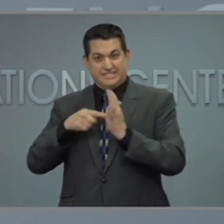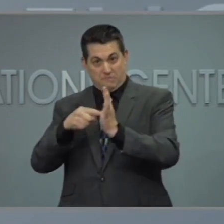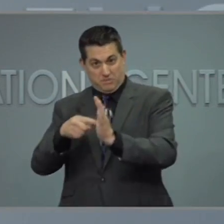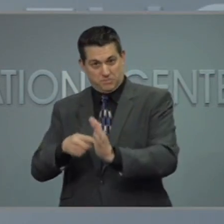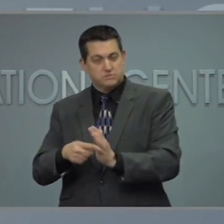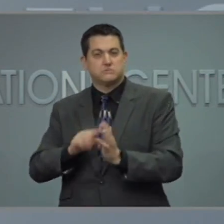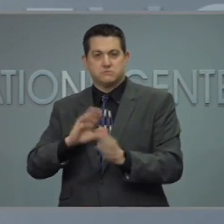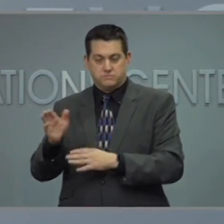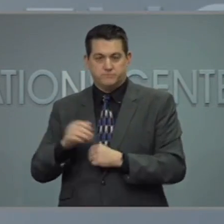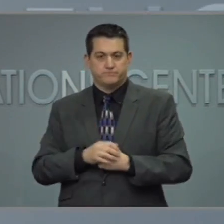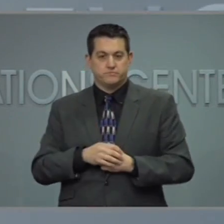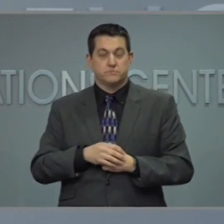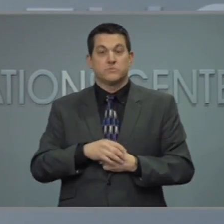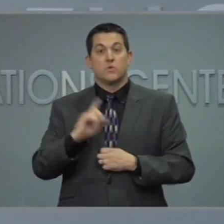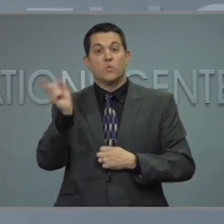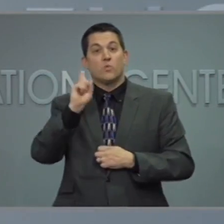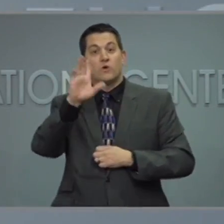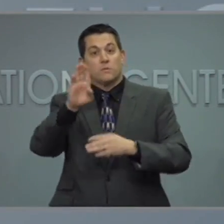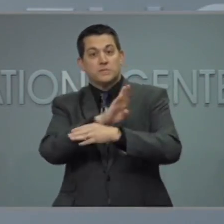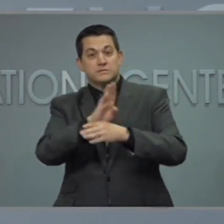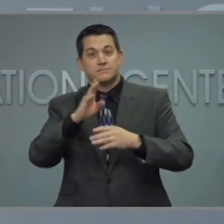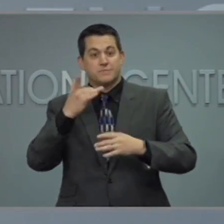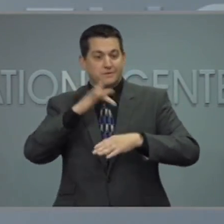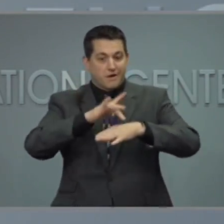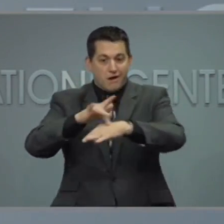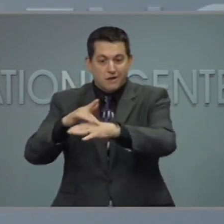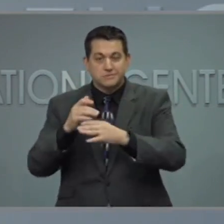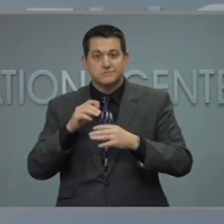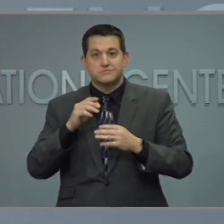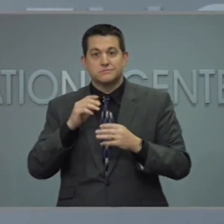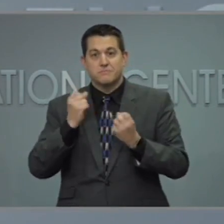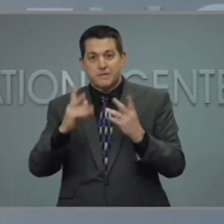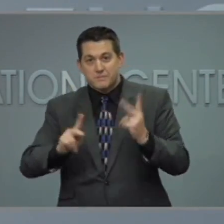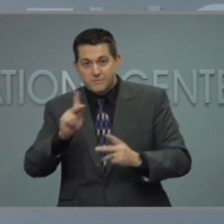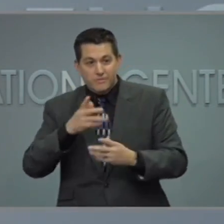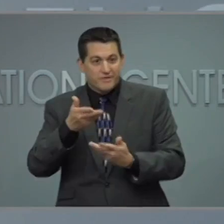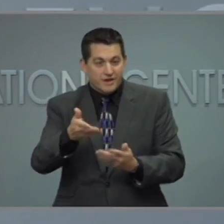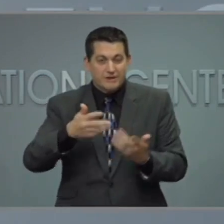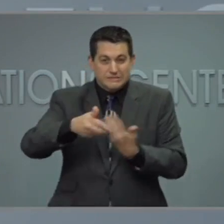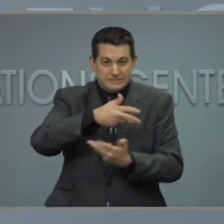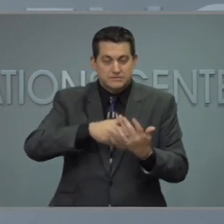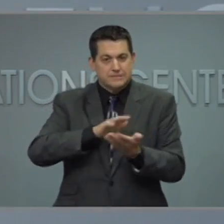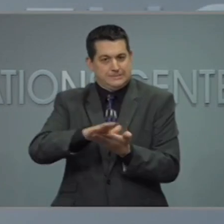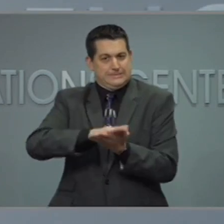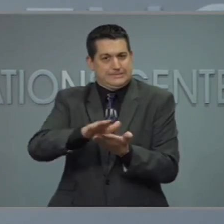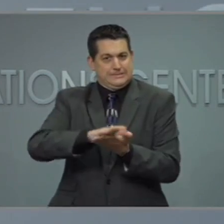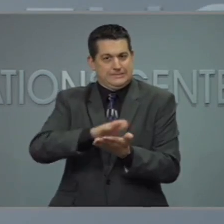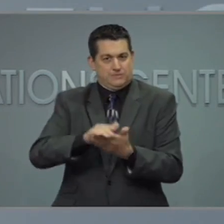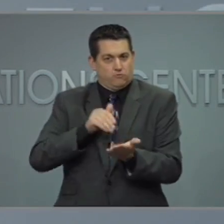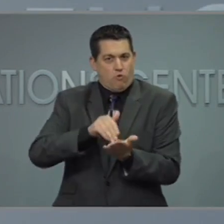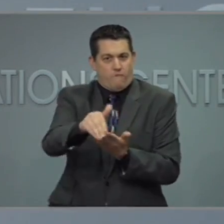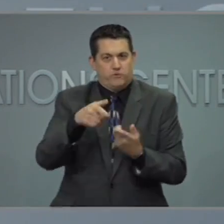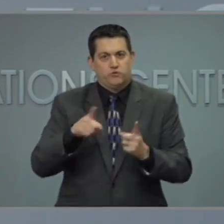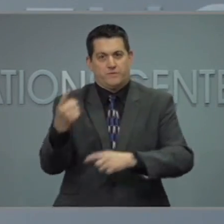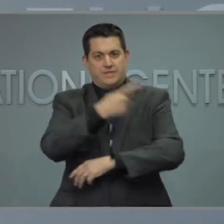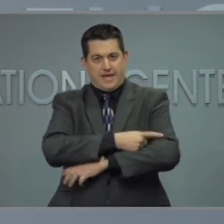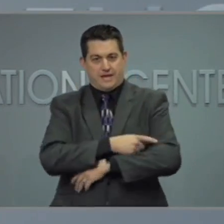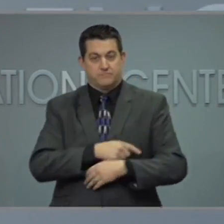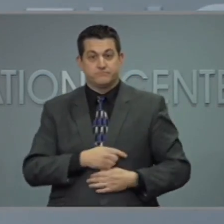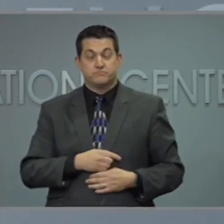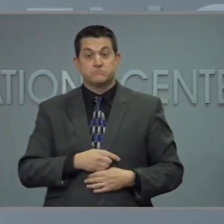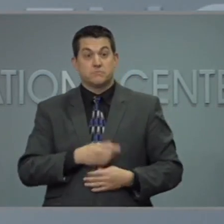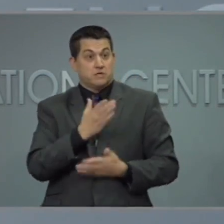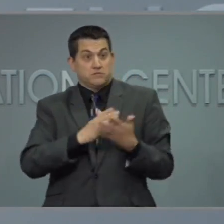touch surfaces once a day. Now businesses may choose to continue to require that their customers wear masks.